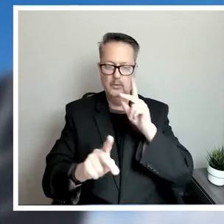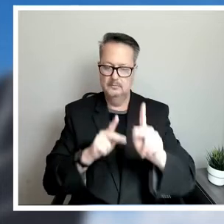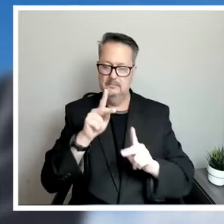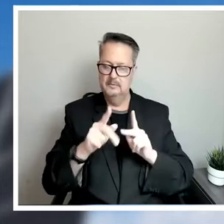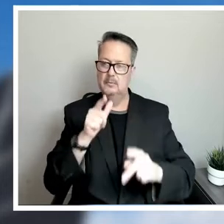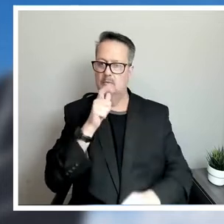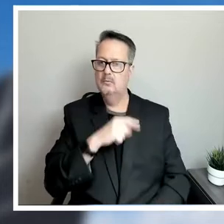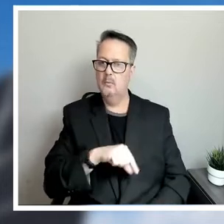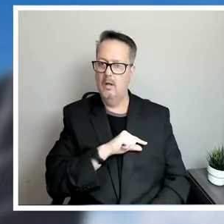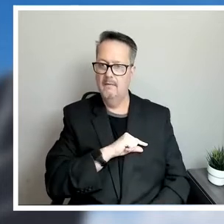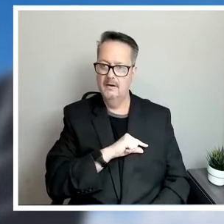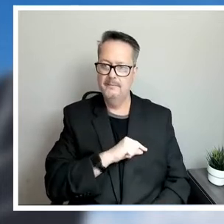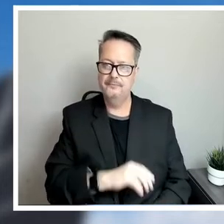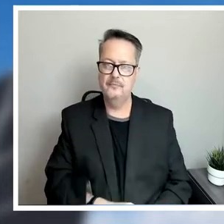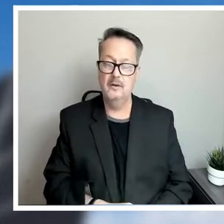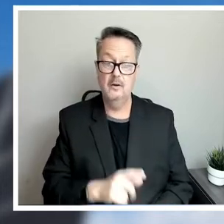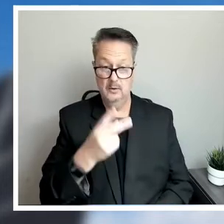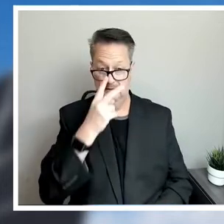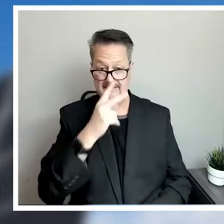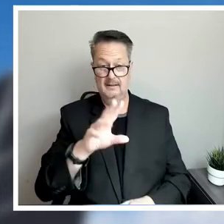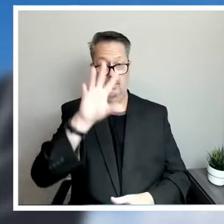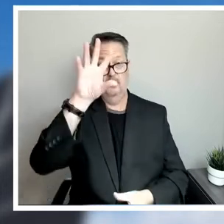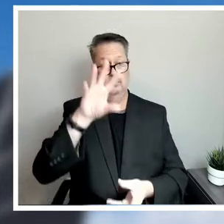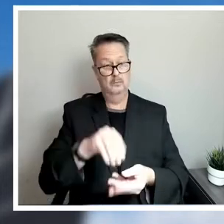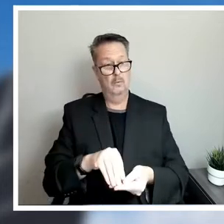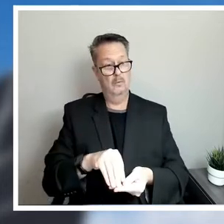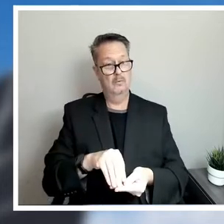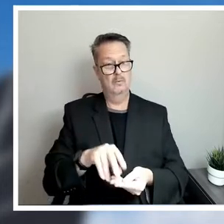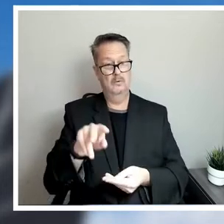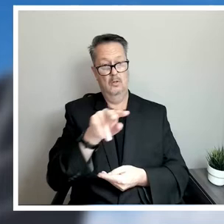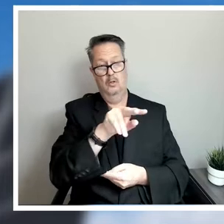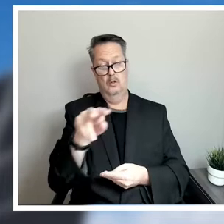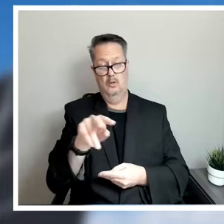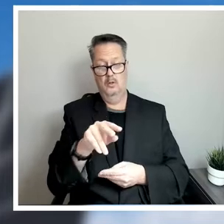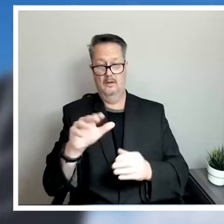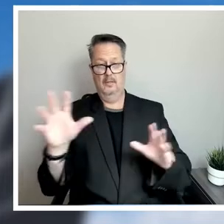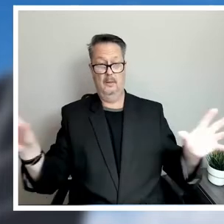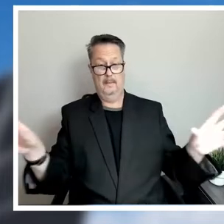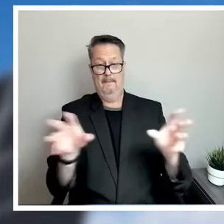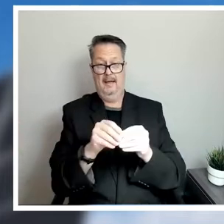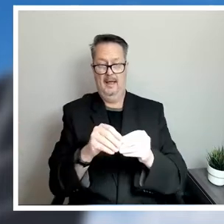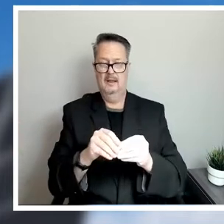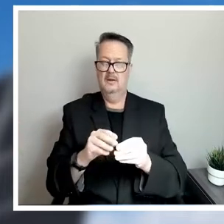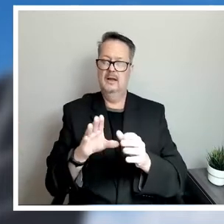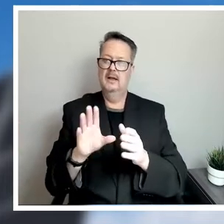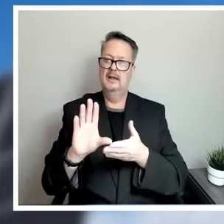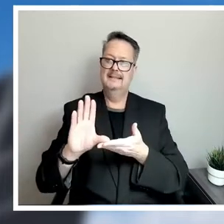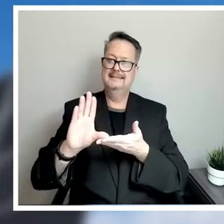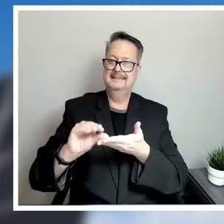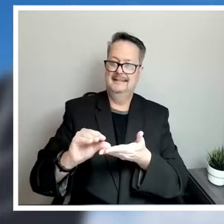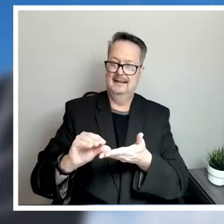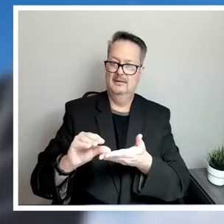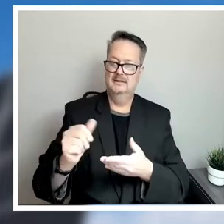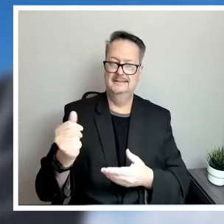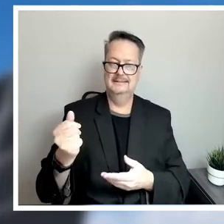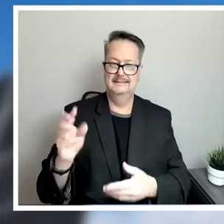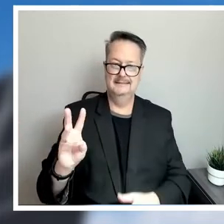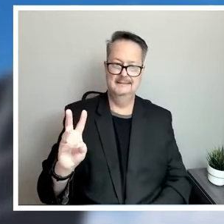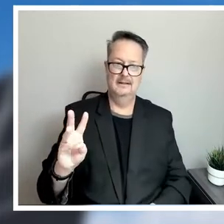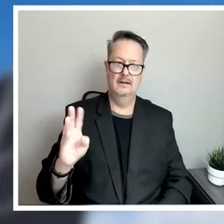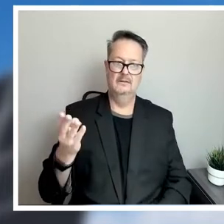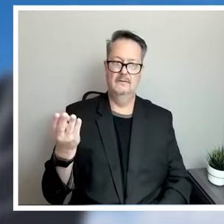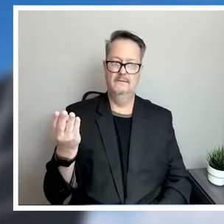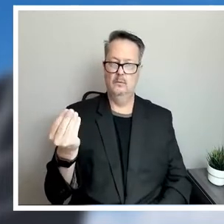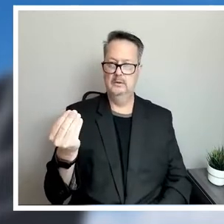You can see total what that looks at from a combined perspective of a total discount of $16.14 per month for customers who